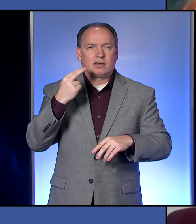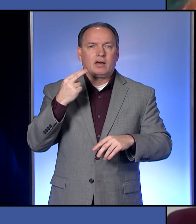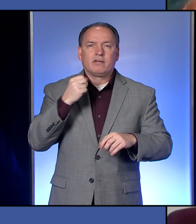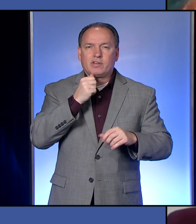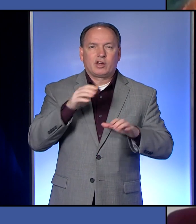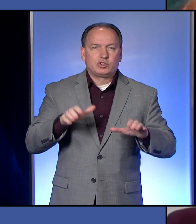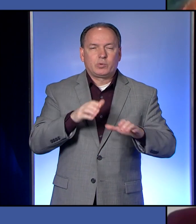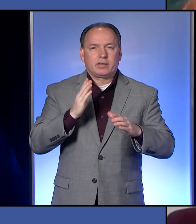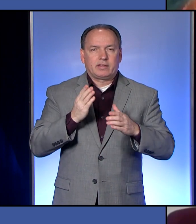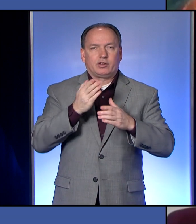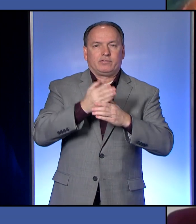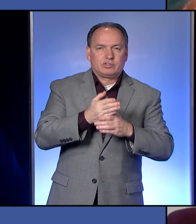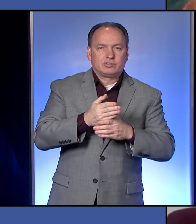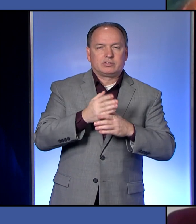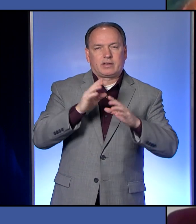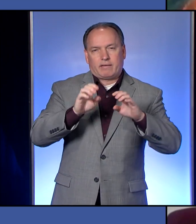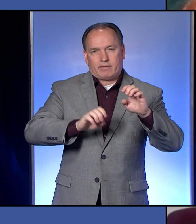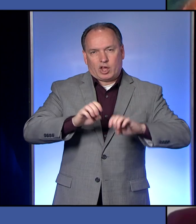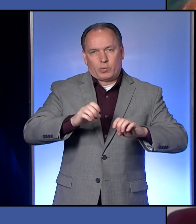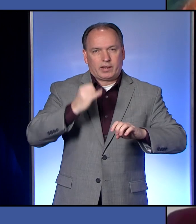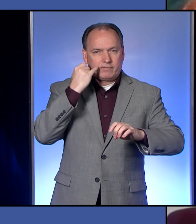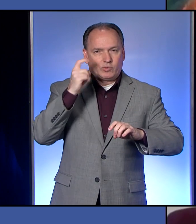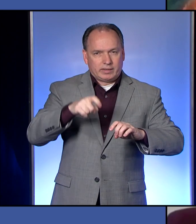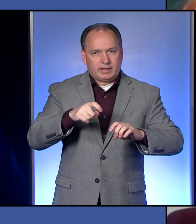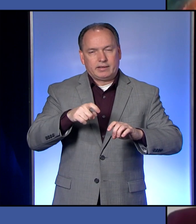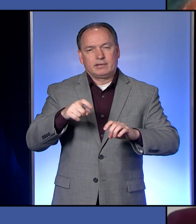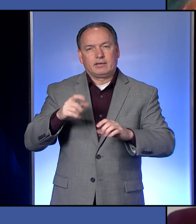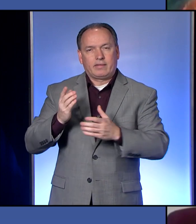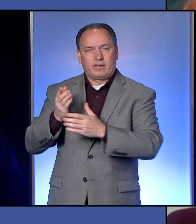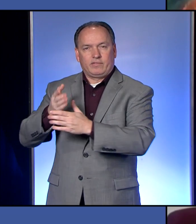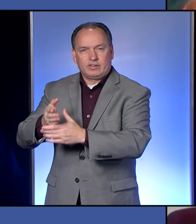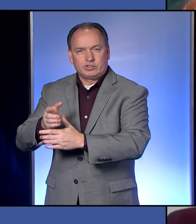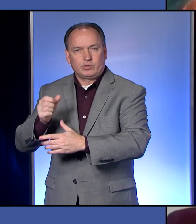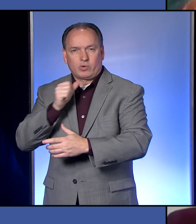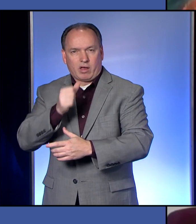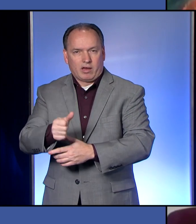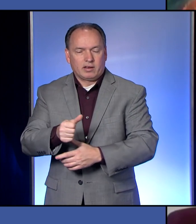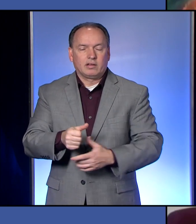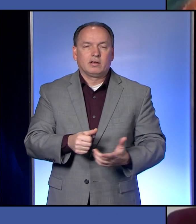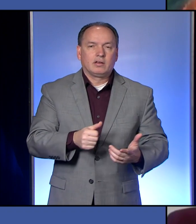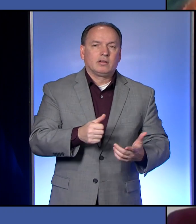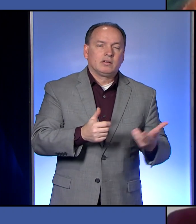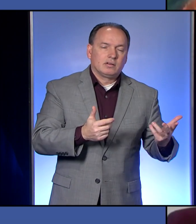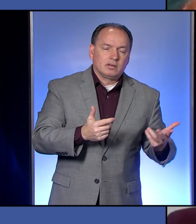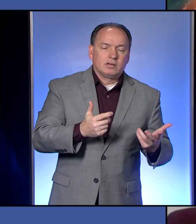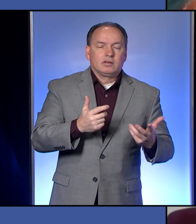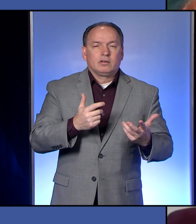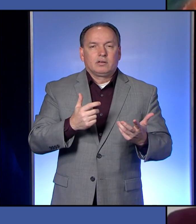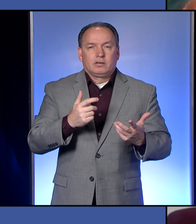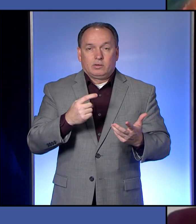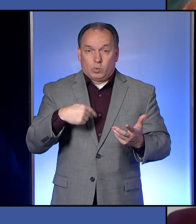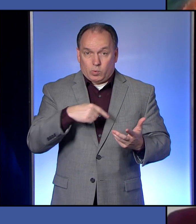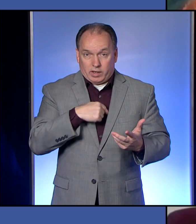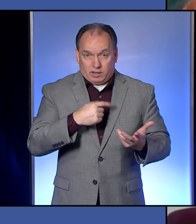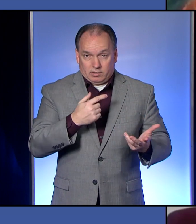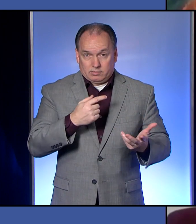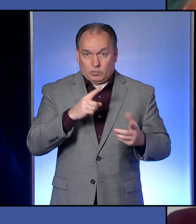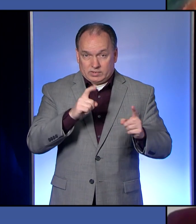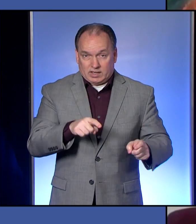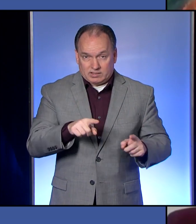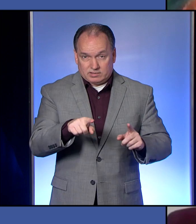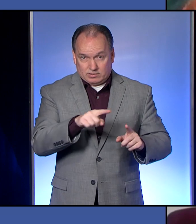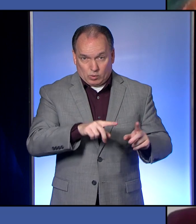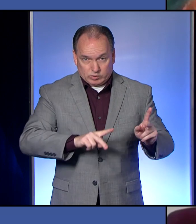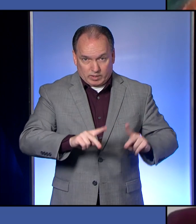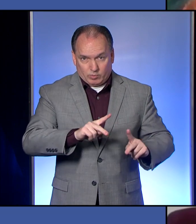interventions. We're going to evaluate, um, if we need to do the intervention because it's medically necessary, would we test those patients that are